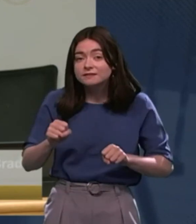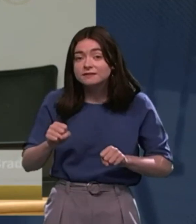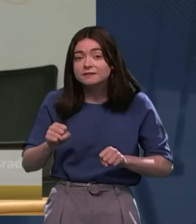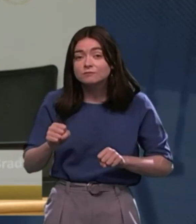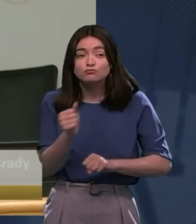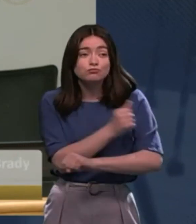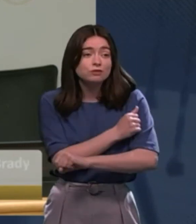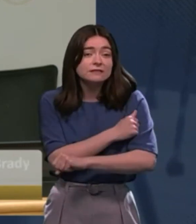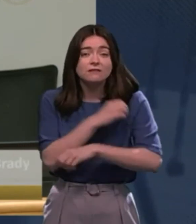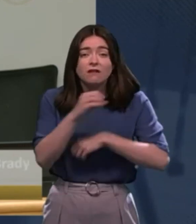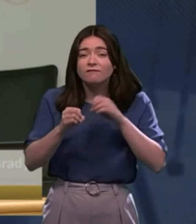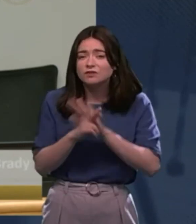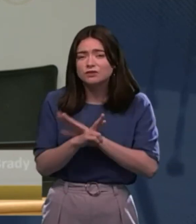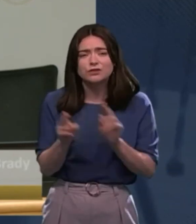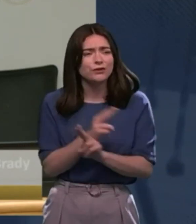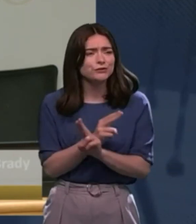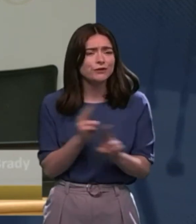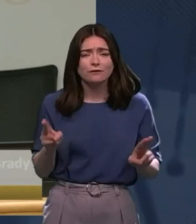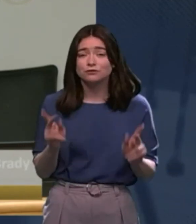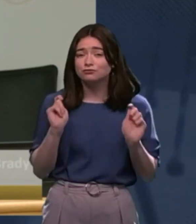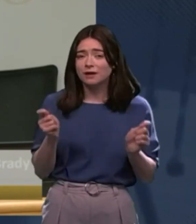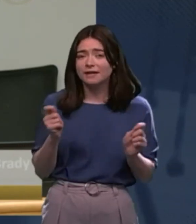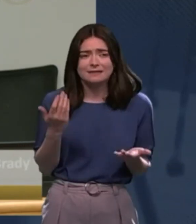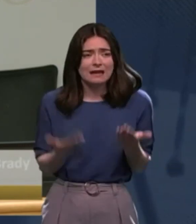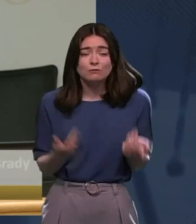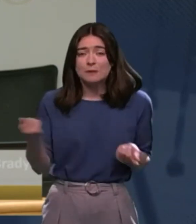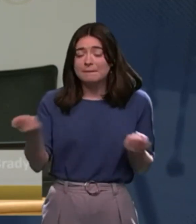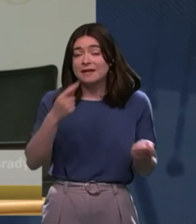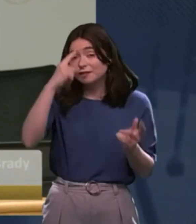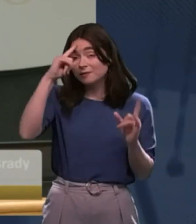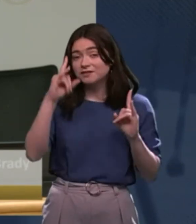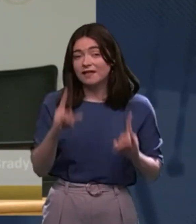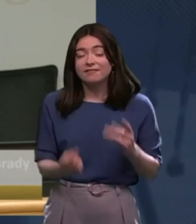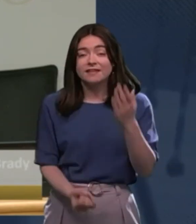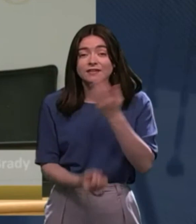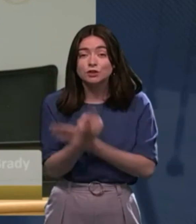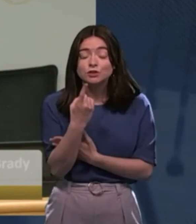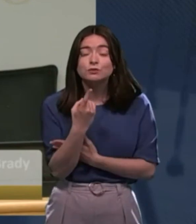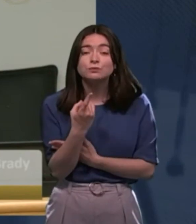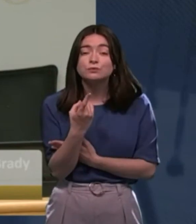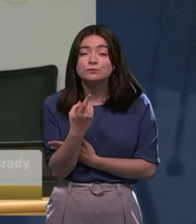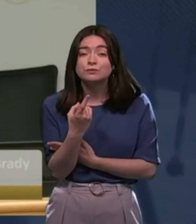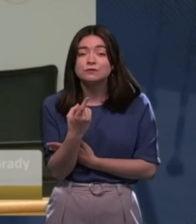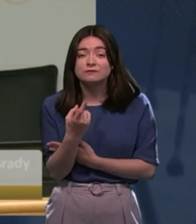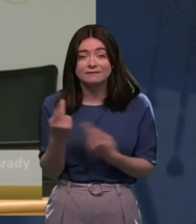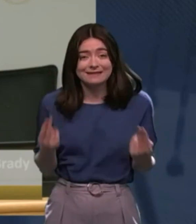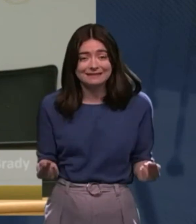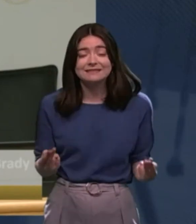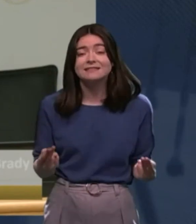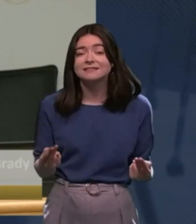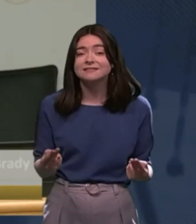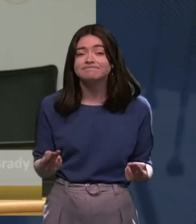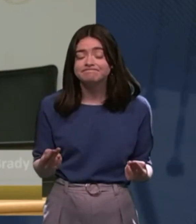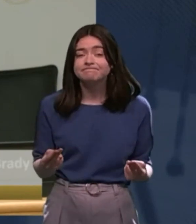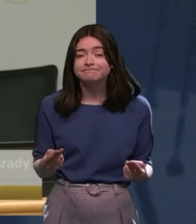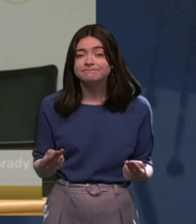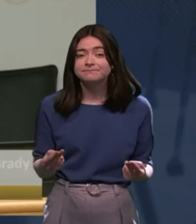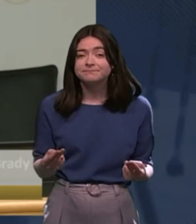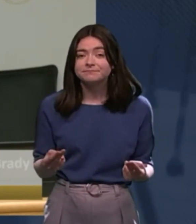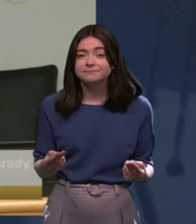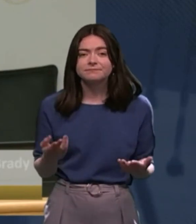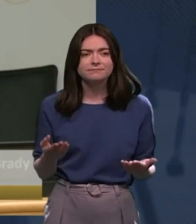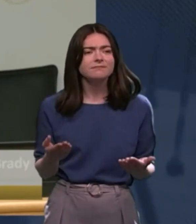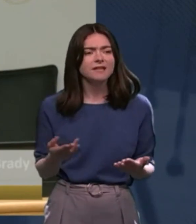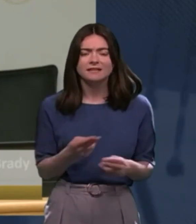are not trained in how to deal with mental health issues in the way that sometimes they need to be. And it is an